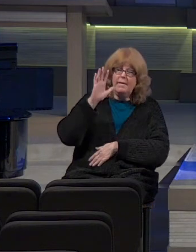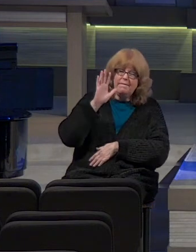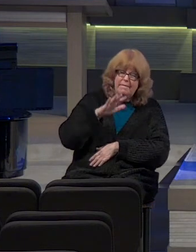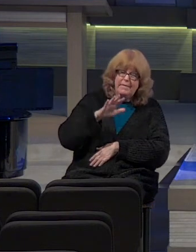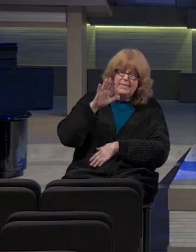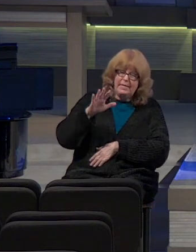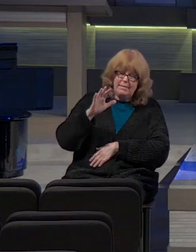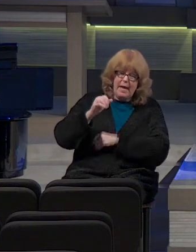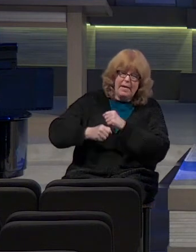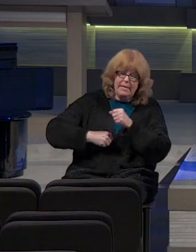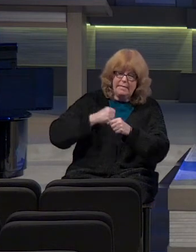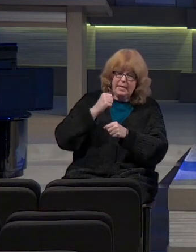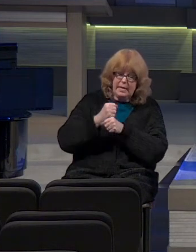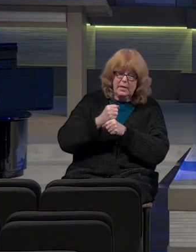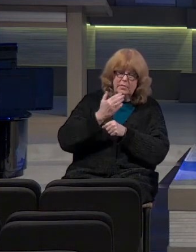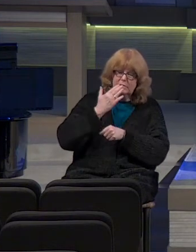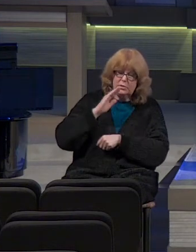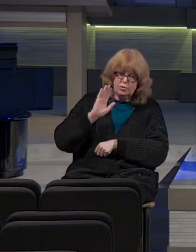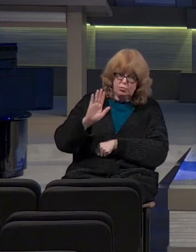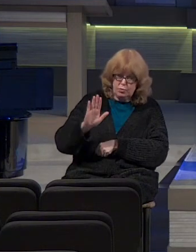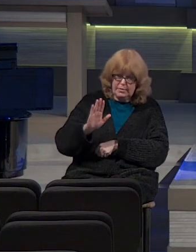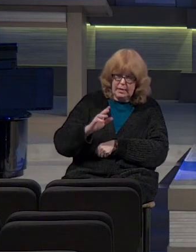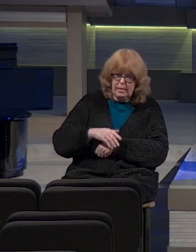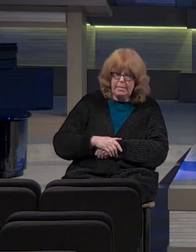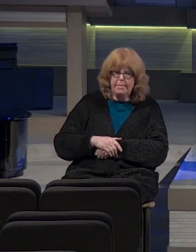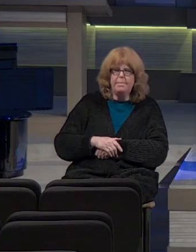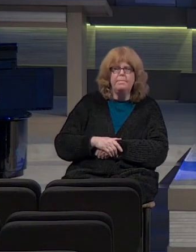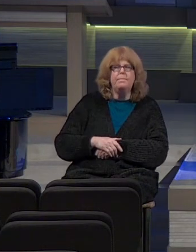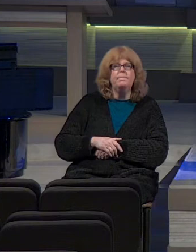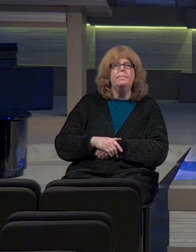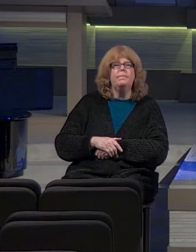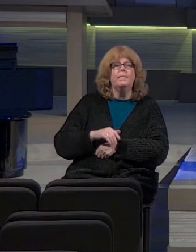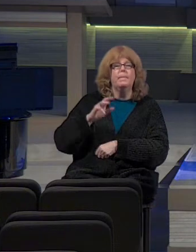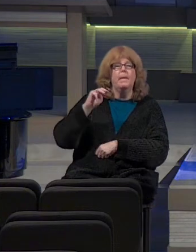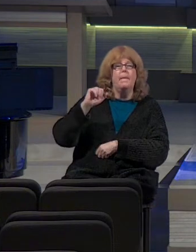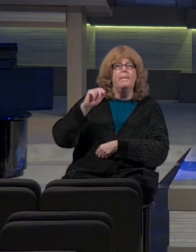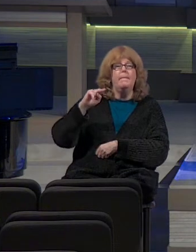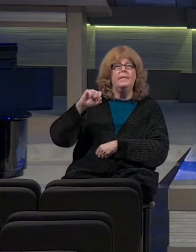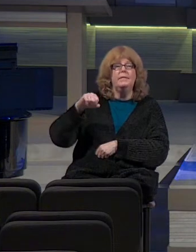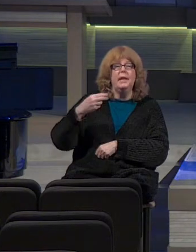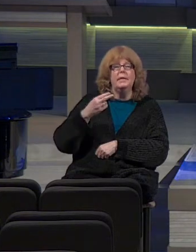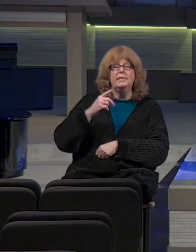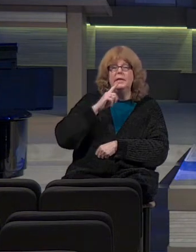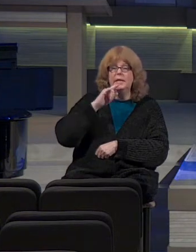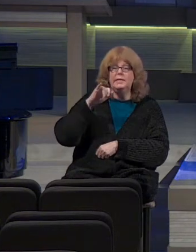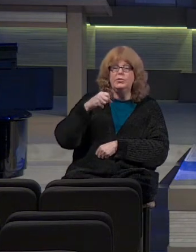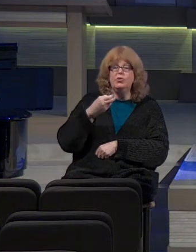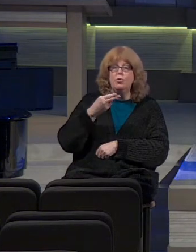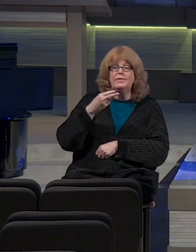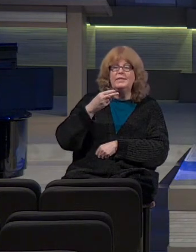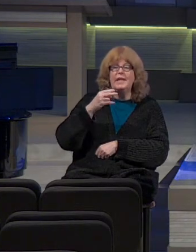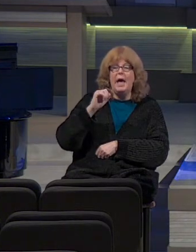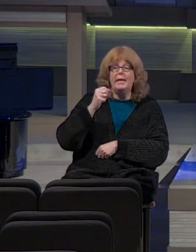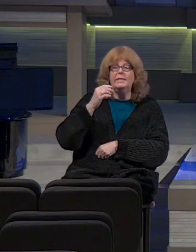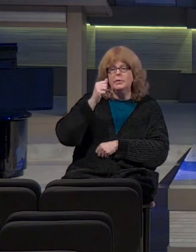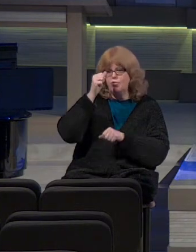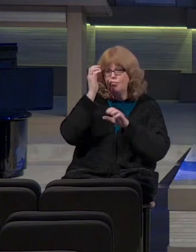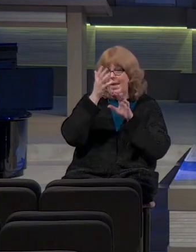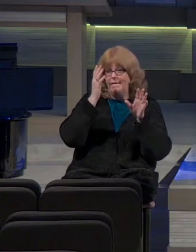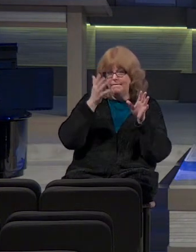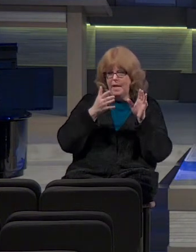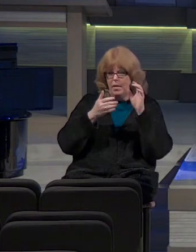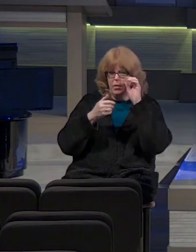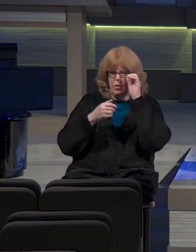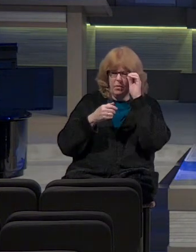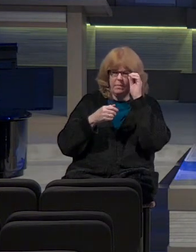years in Jerusalem. Let me just tell you, Manasseh is Josiah's grandfather. Okay?